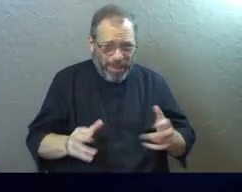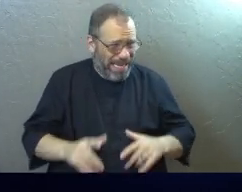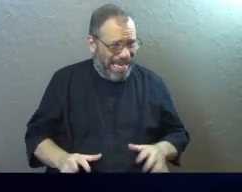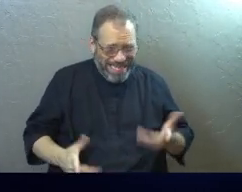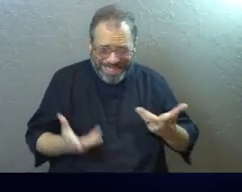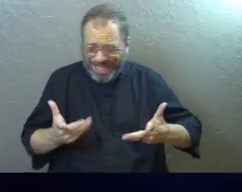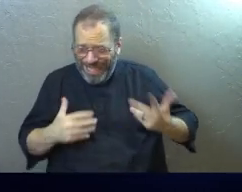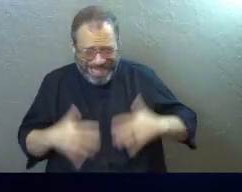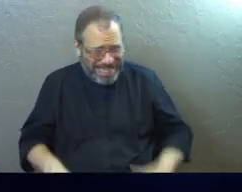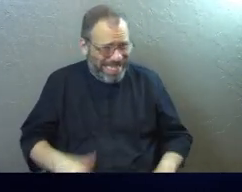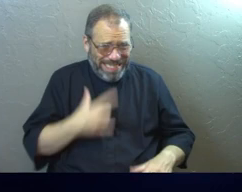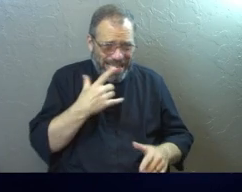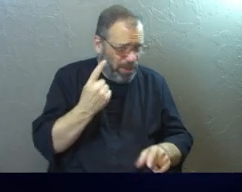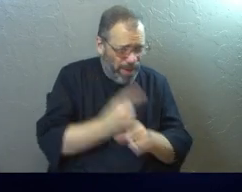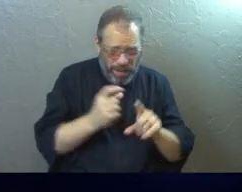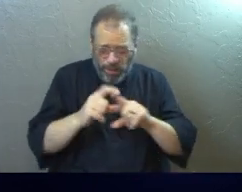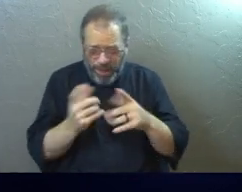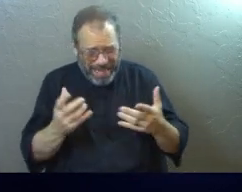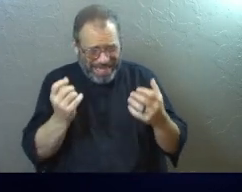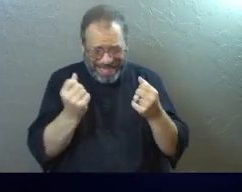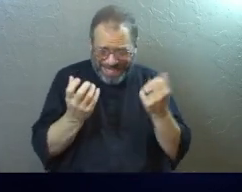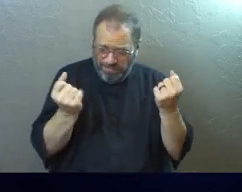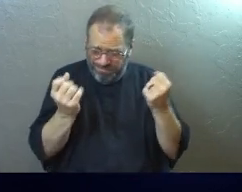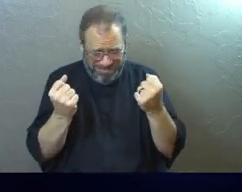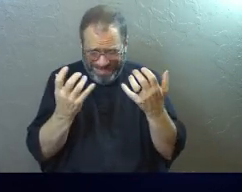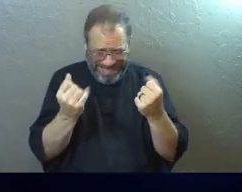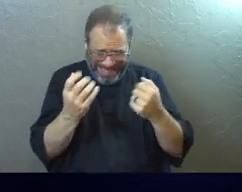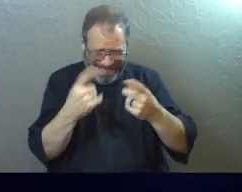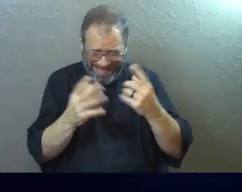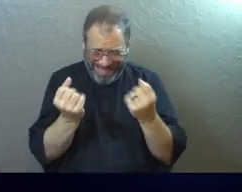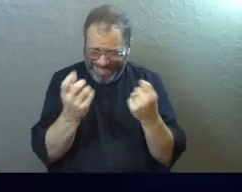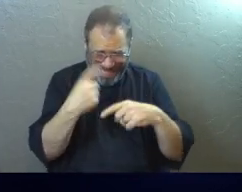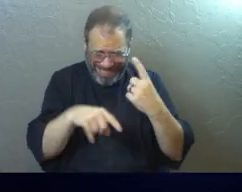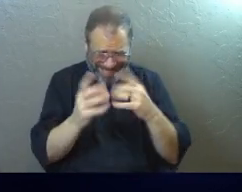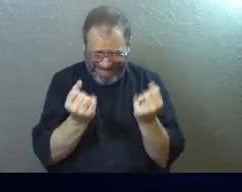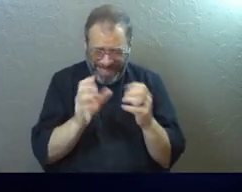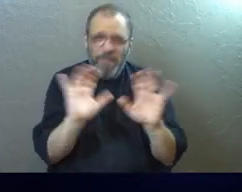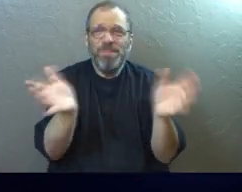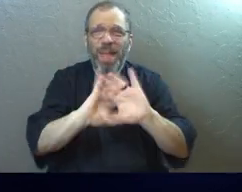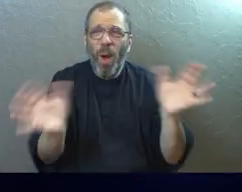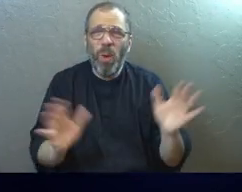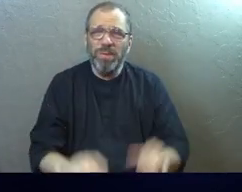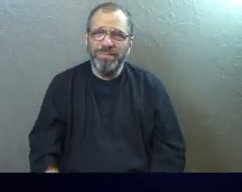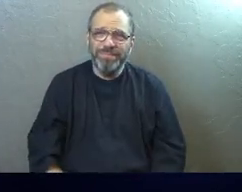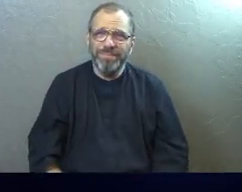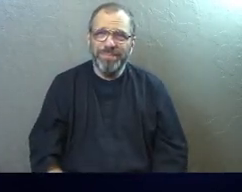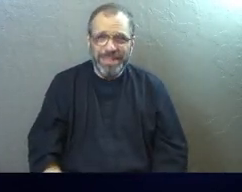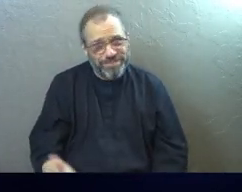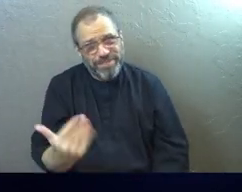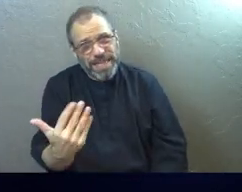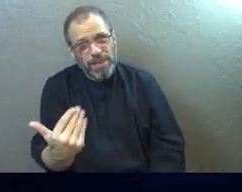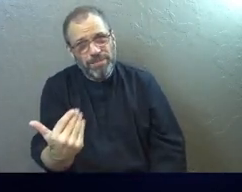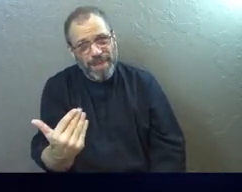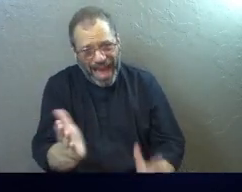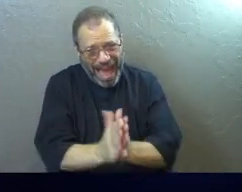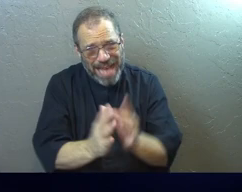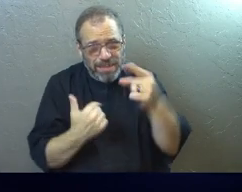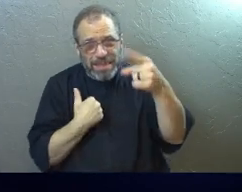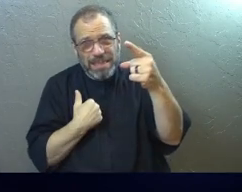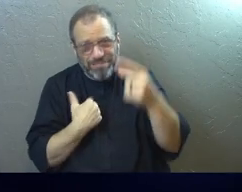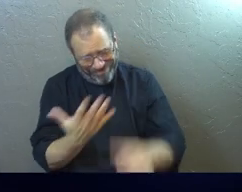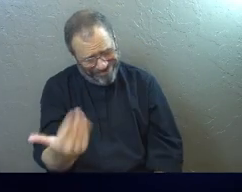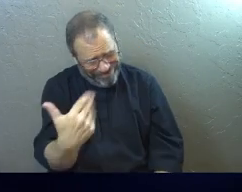ready for it. Right? I've got to say it the right way. I've got to put all the right words in place so that, no, no, no. He's just saying bring it to him. Ask.